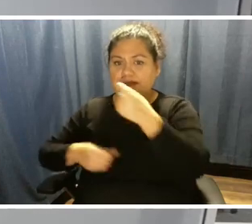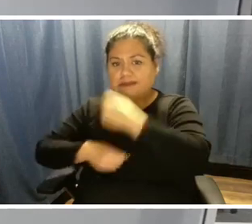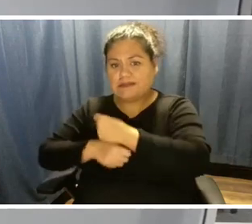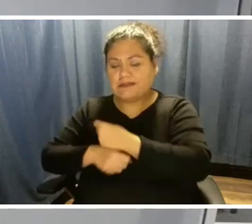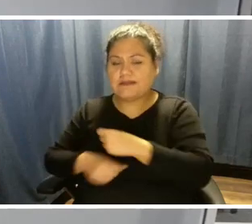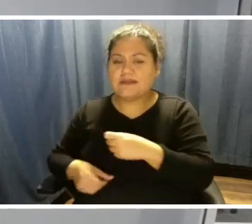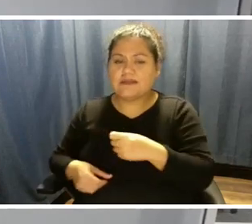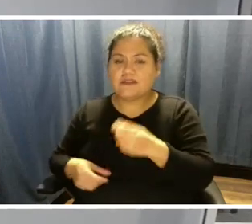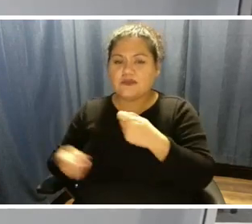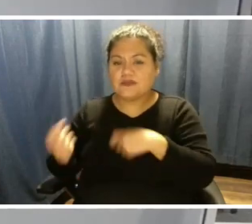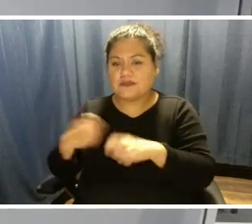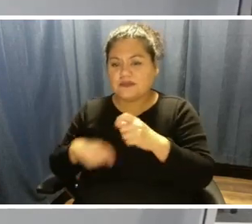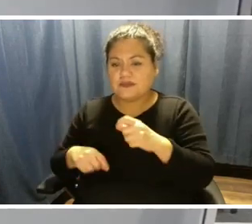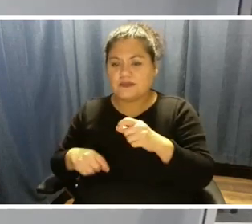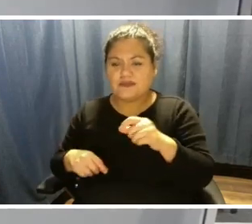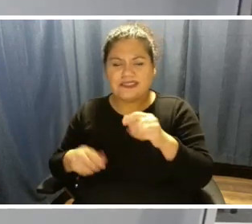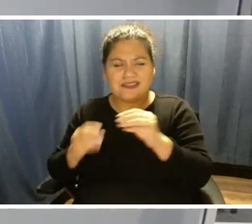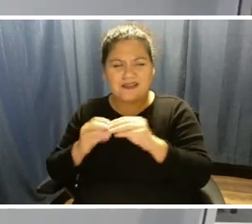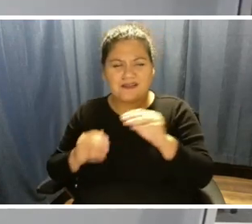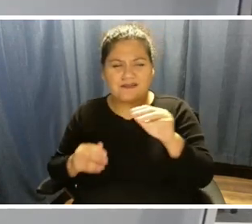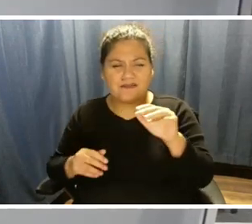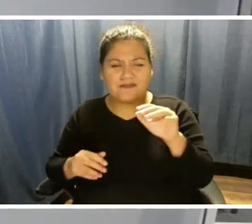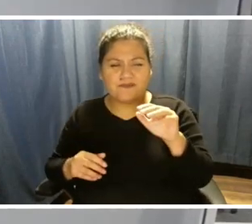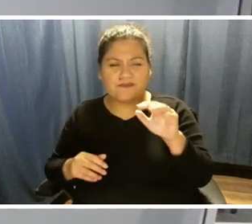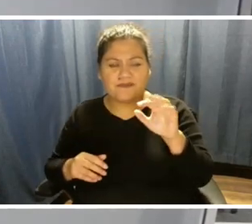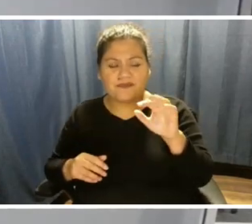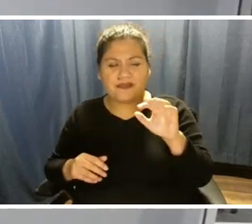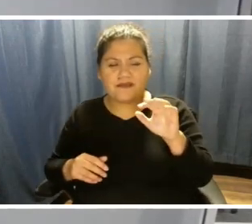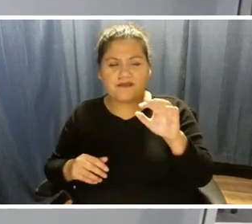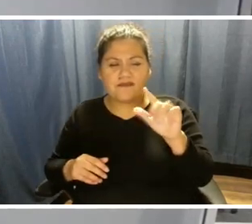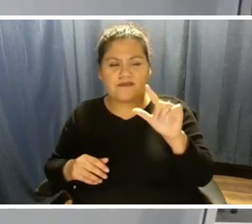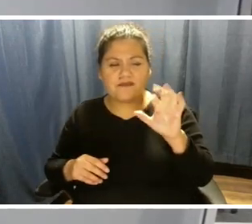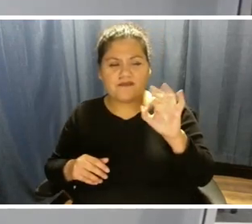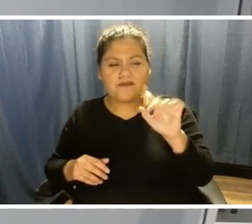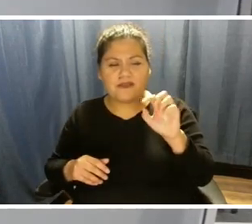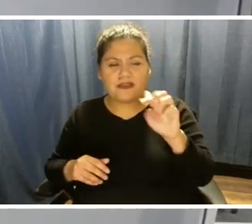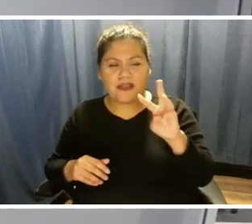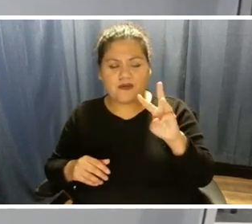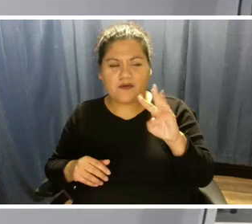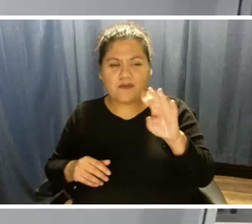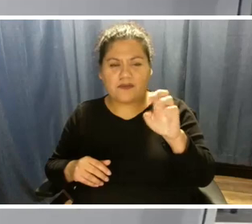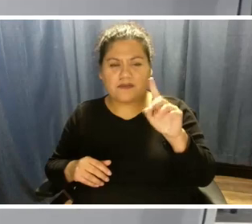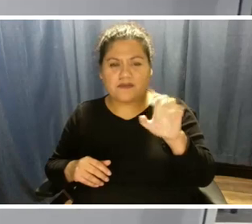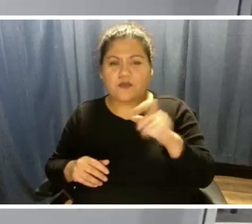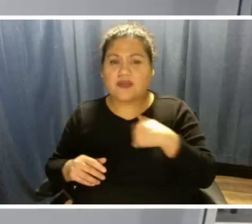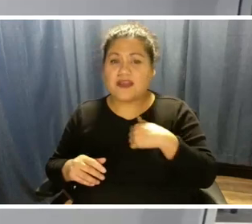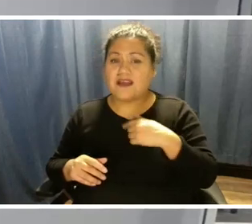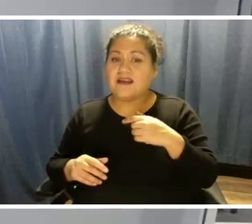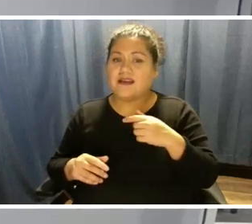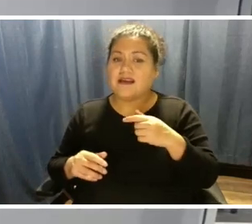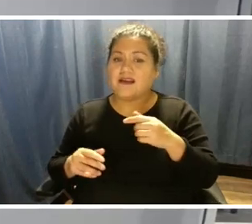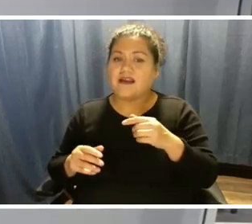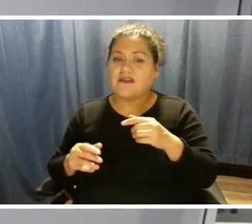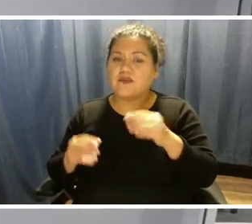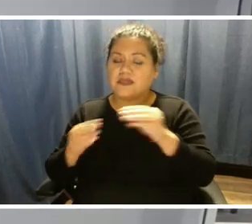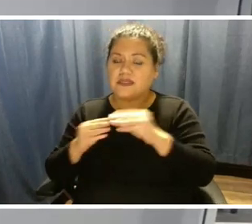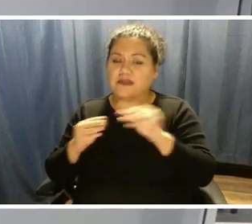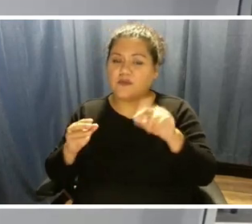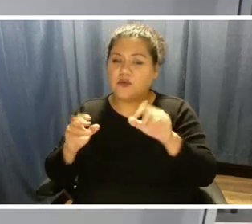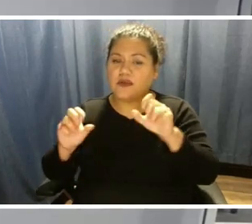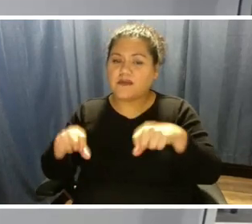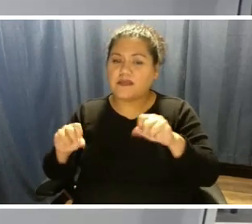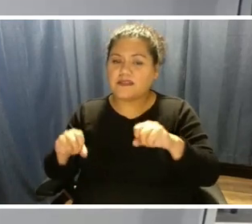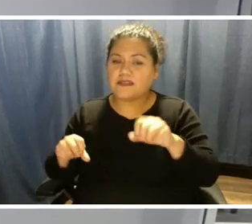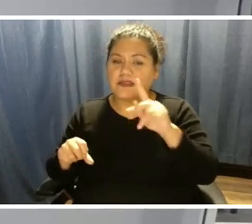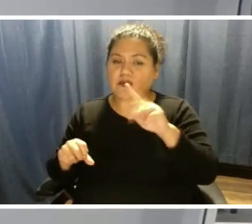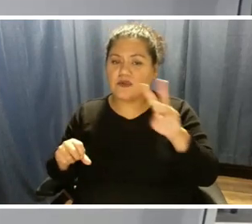replace that capacity. Well, we have another approximately 2,000 megawatts of generation capacity we need that'll result as we